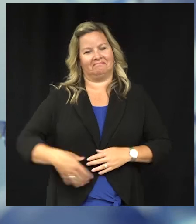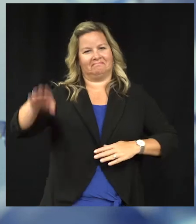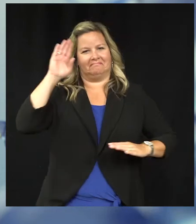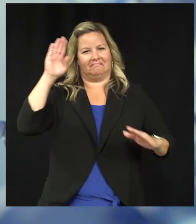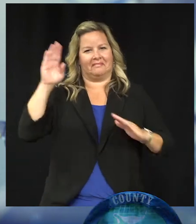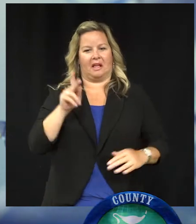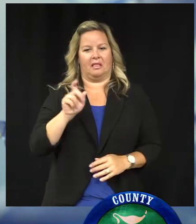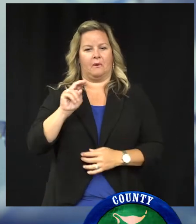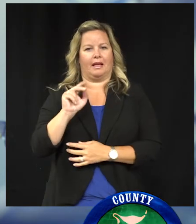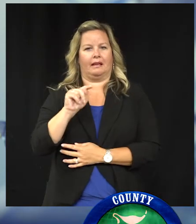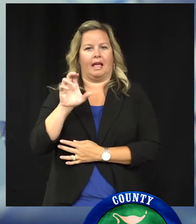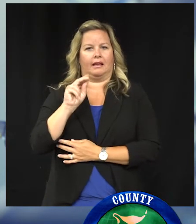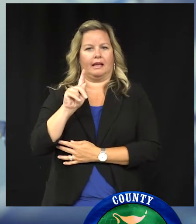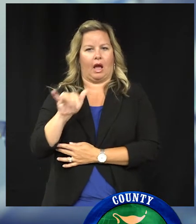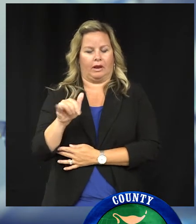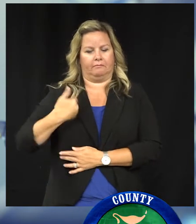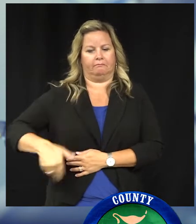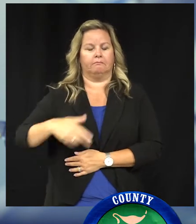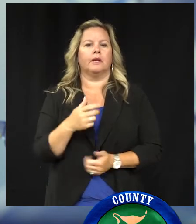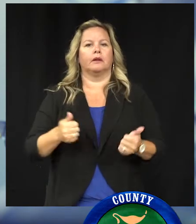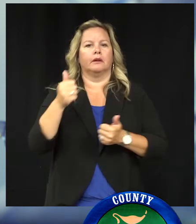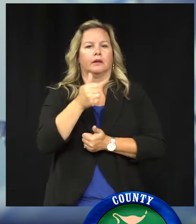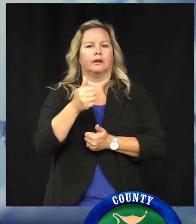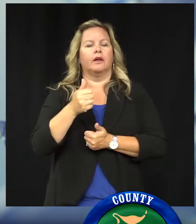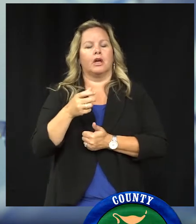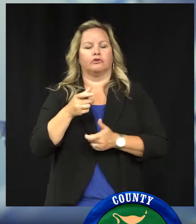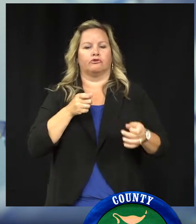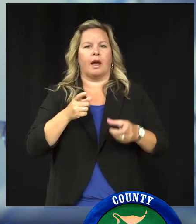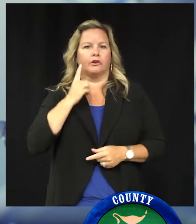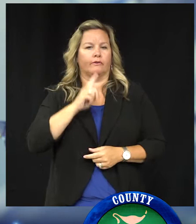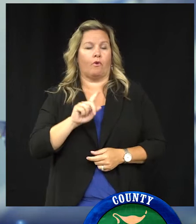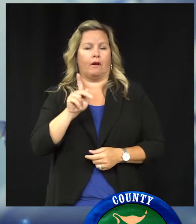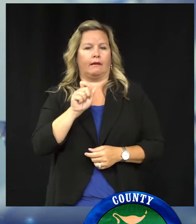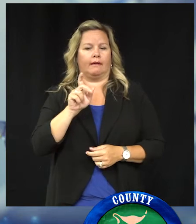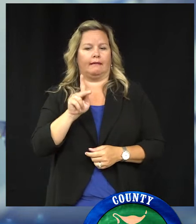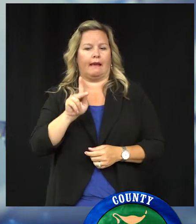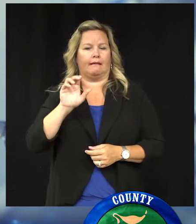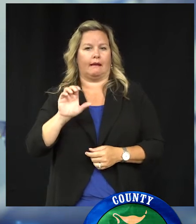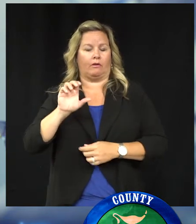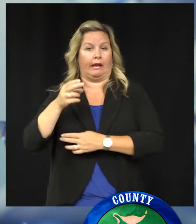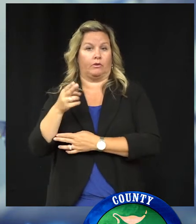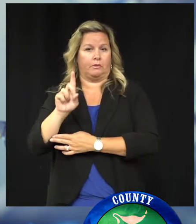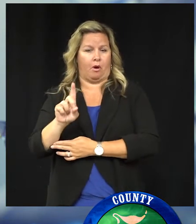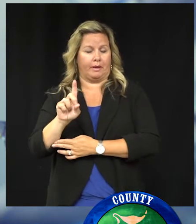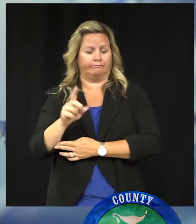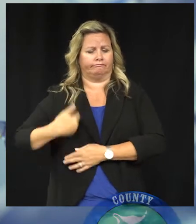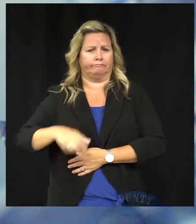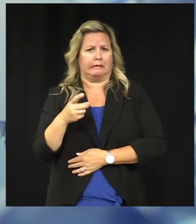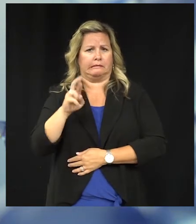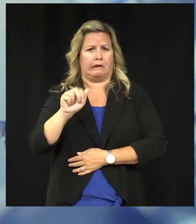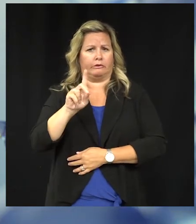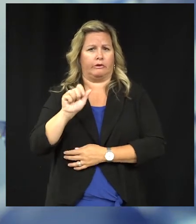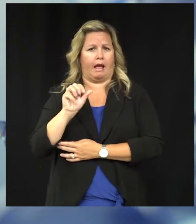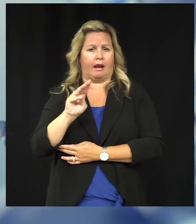Hello Kent County. I'm Dr. Adam London, Director of the Kent County Health Department. I hope you're having a great summer. Unfortunately, I wish I